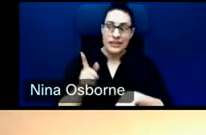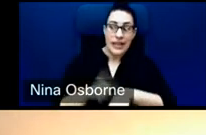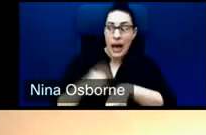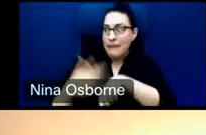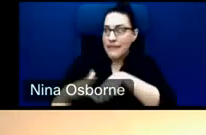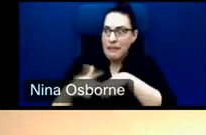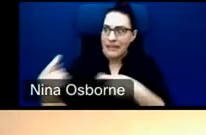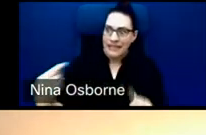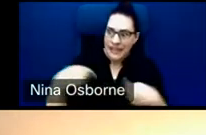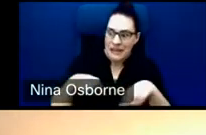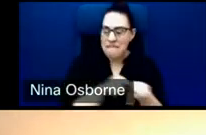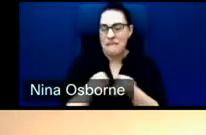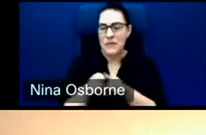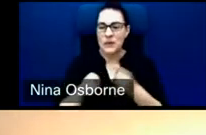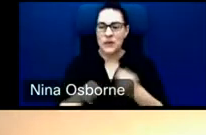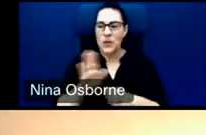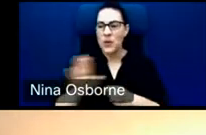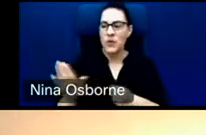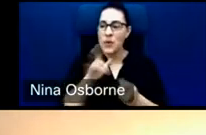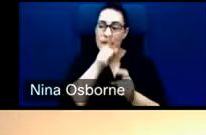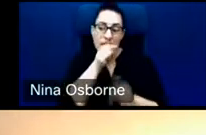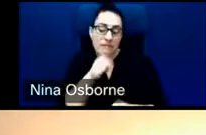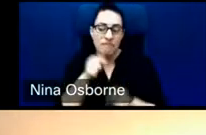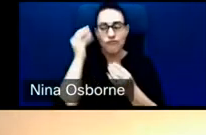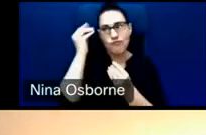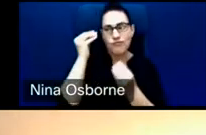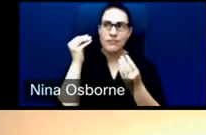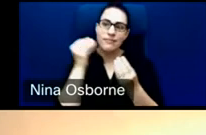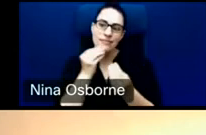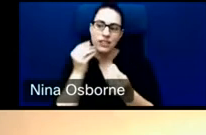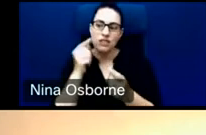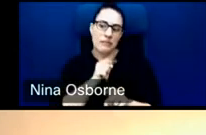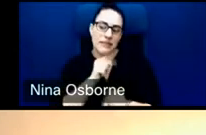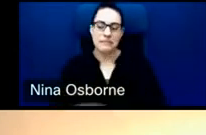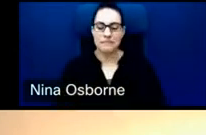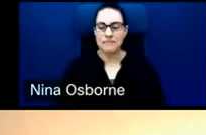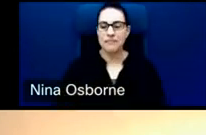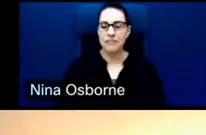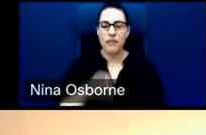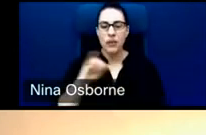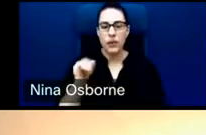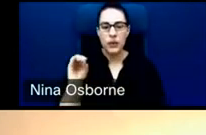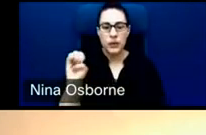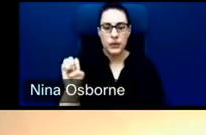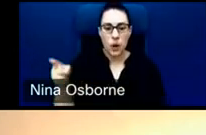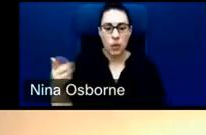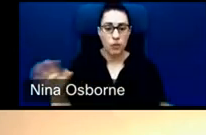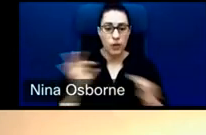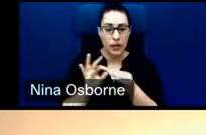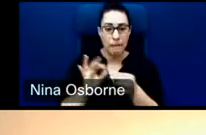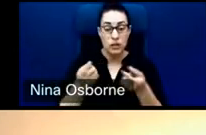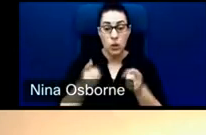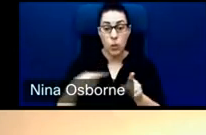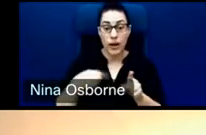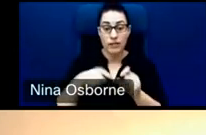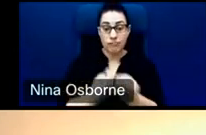just by what you've shared. As you've mentioned, Jill, when I send out the follow up, I will also